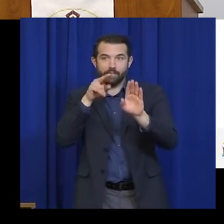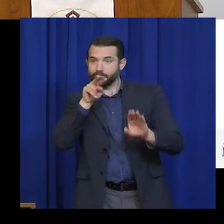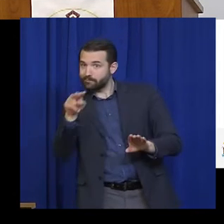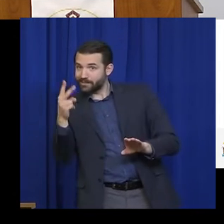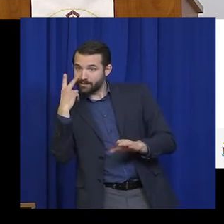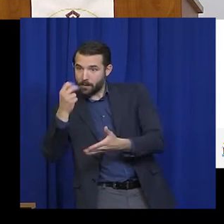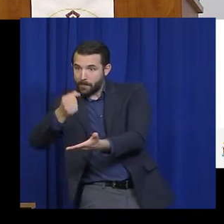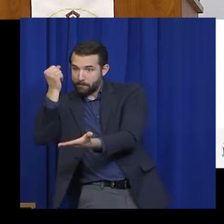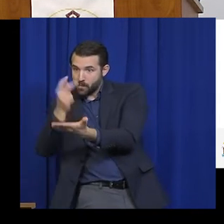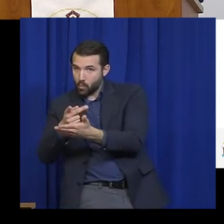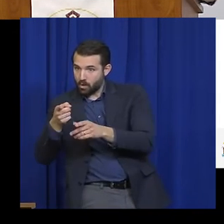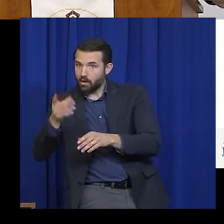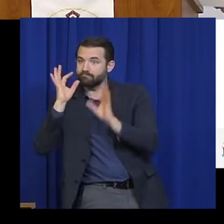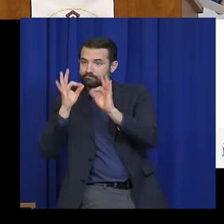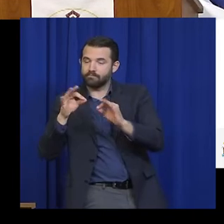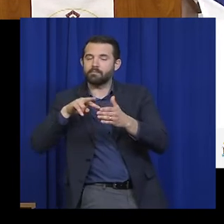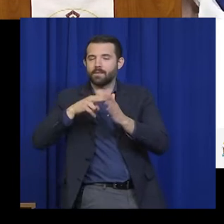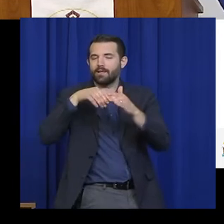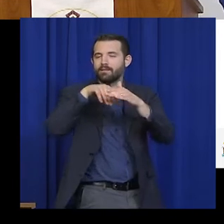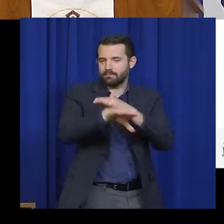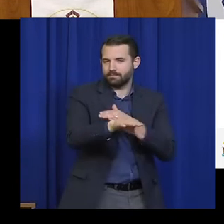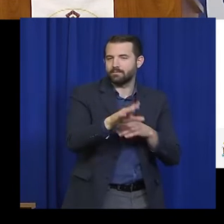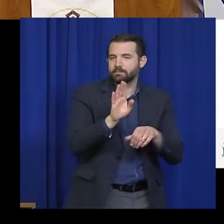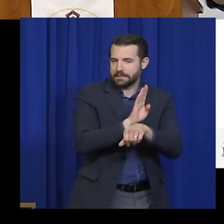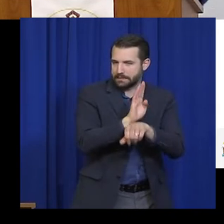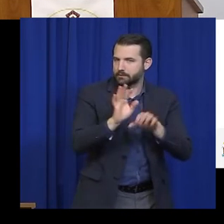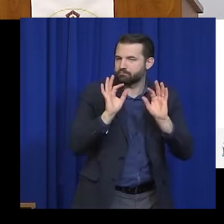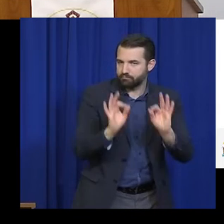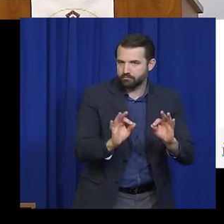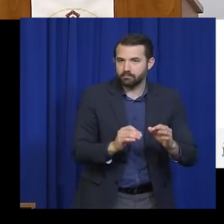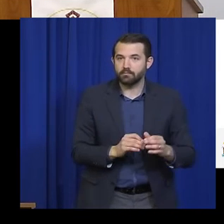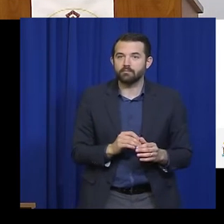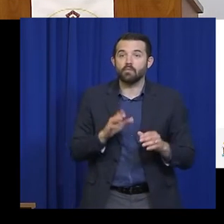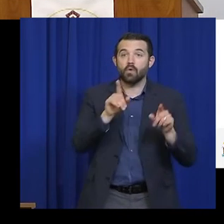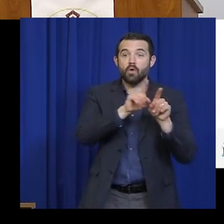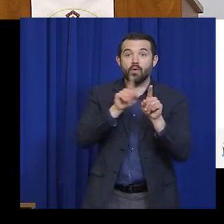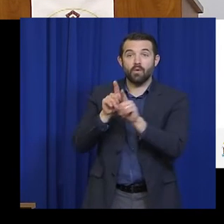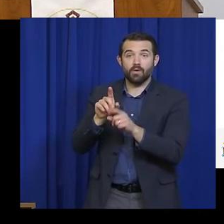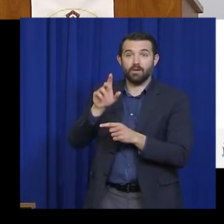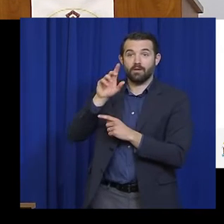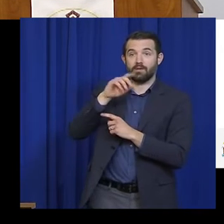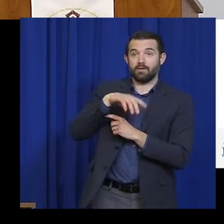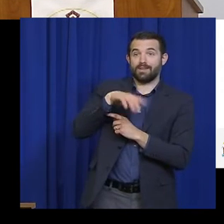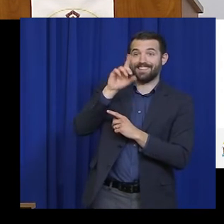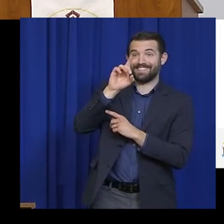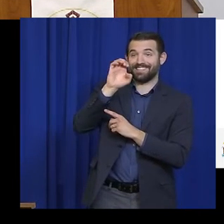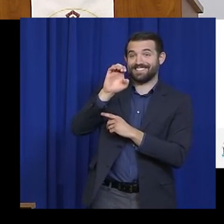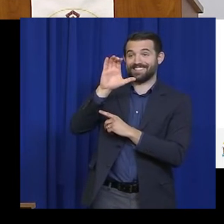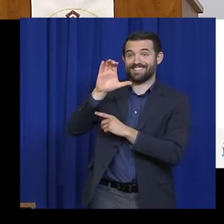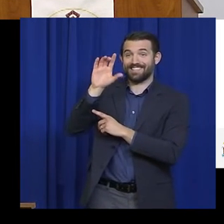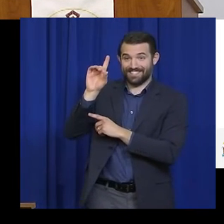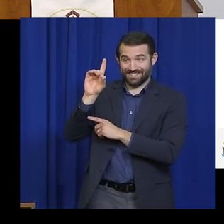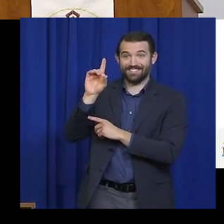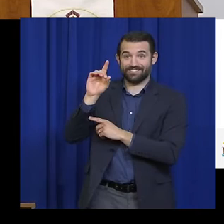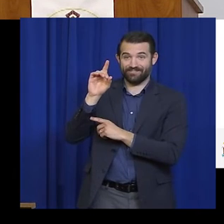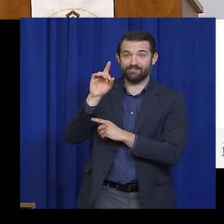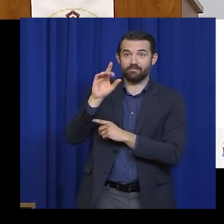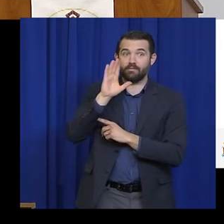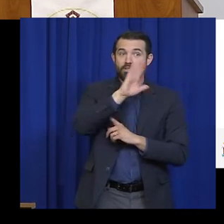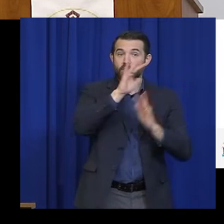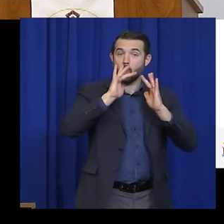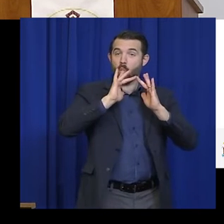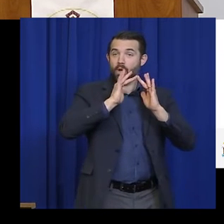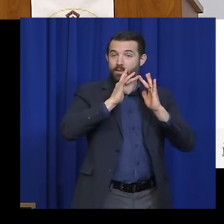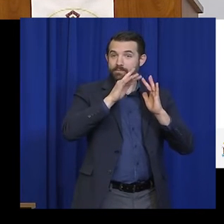to open. In terms of timing, progression through the four stages will occur month to month